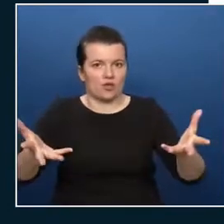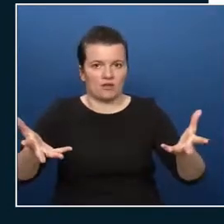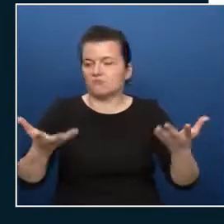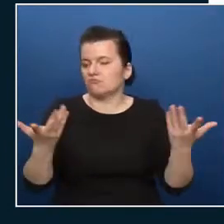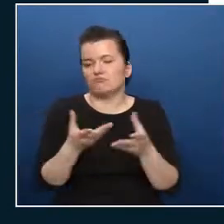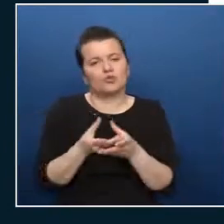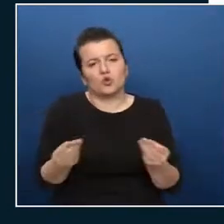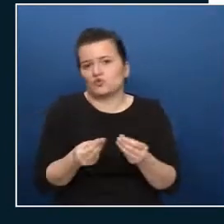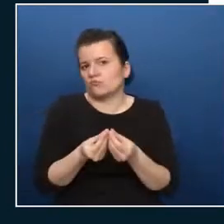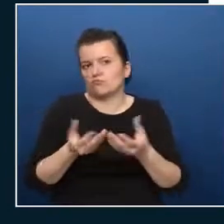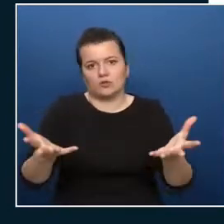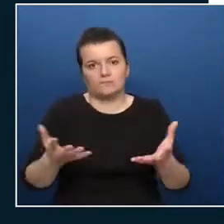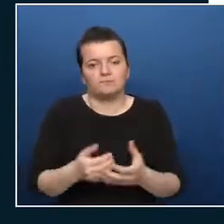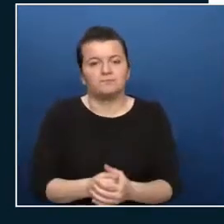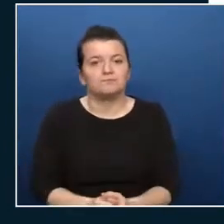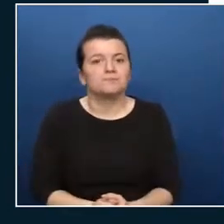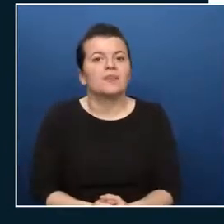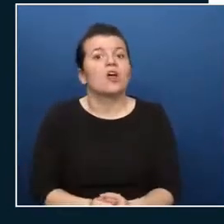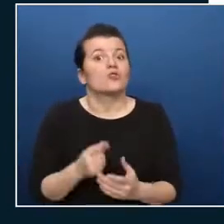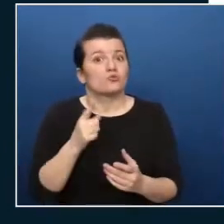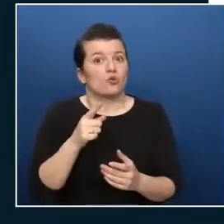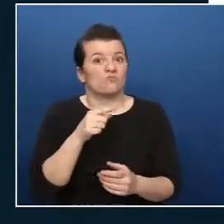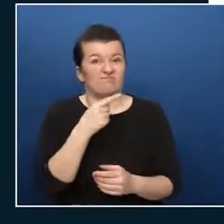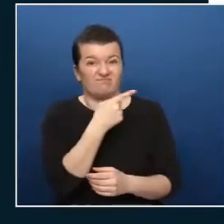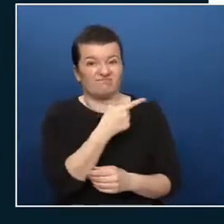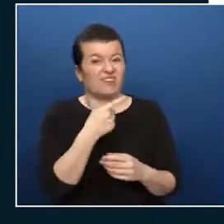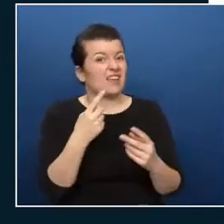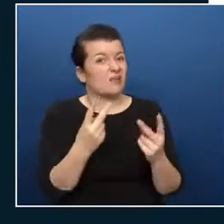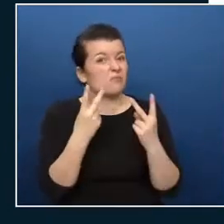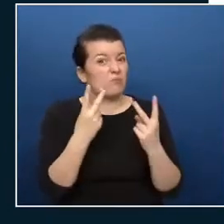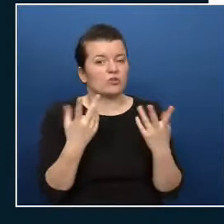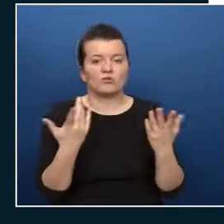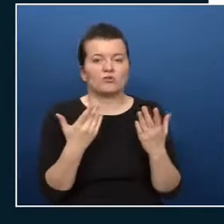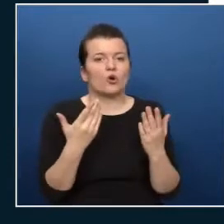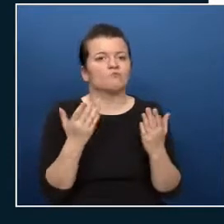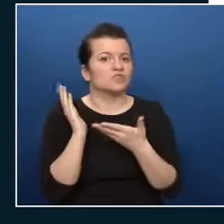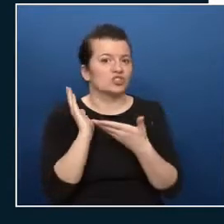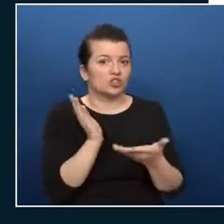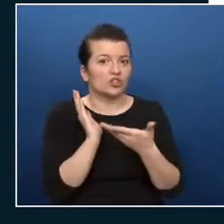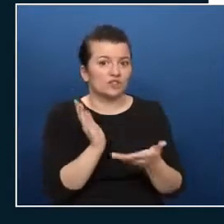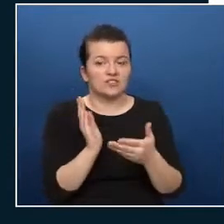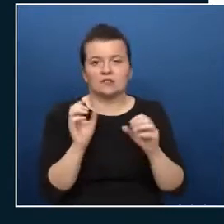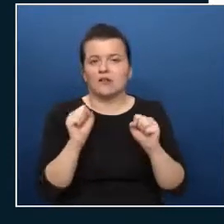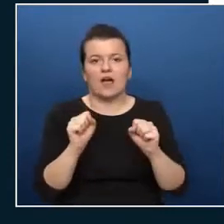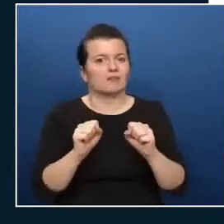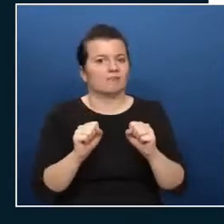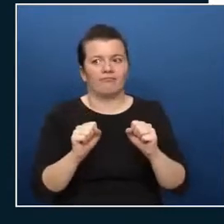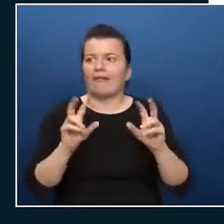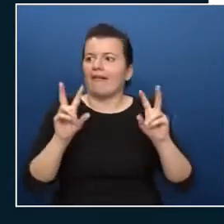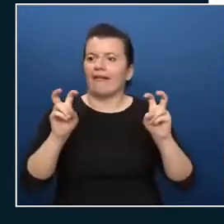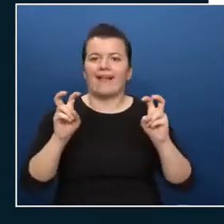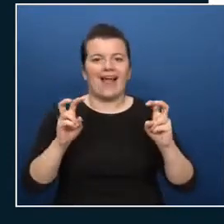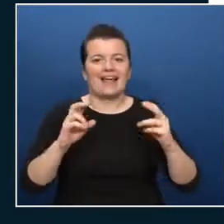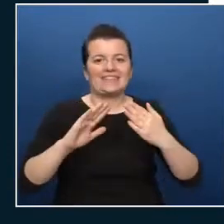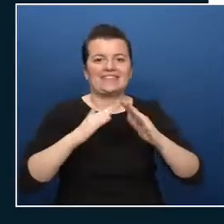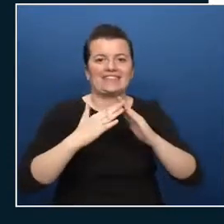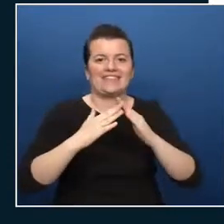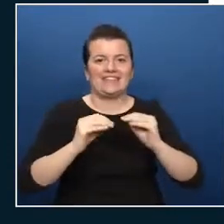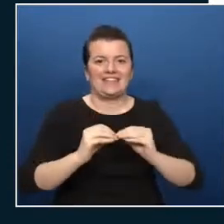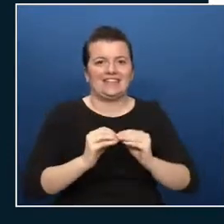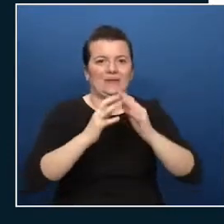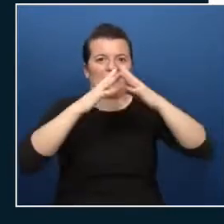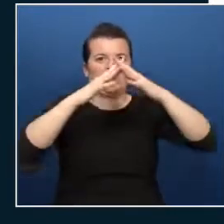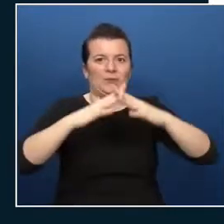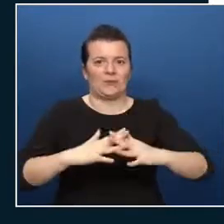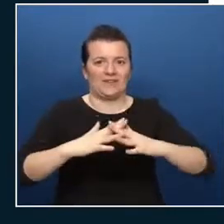to a landing zone is a set of services required to build a city so before you create buildings and people